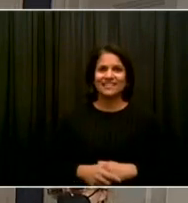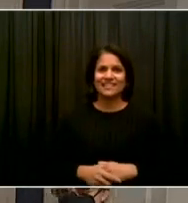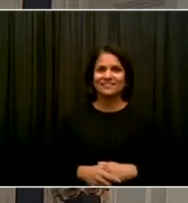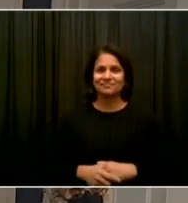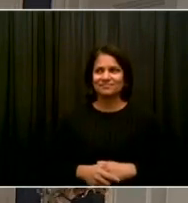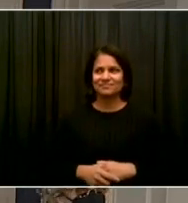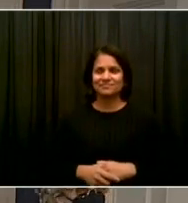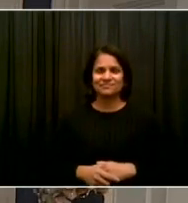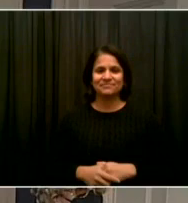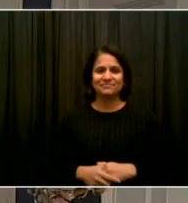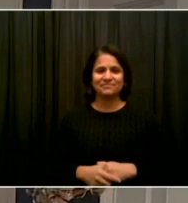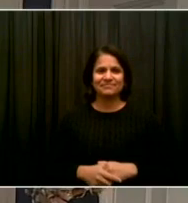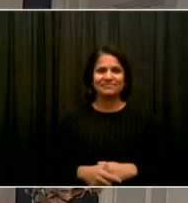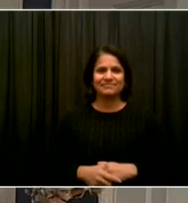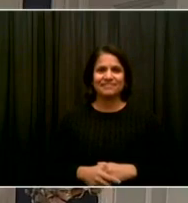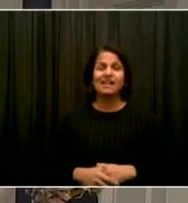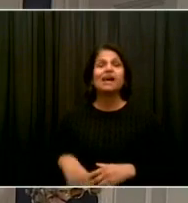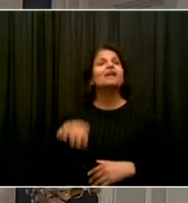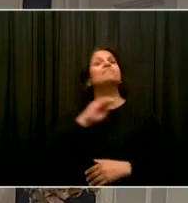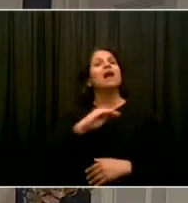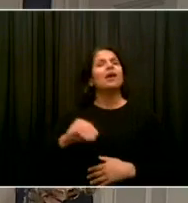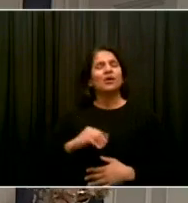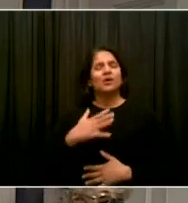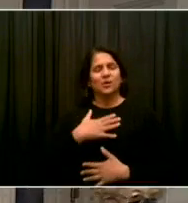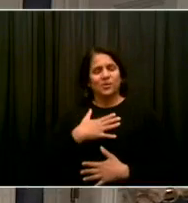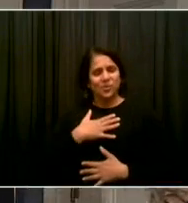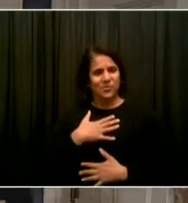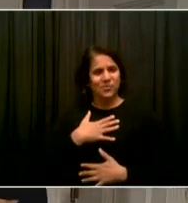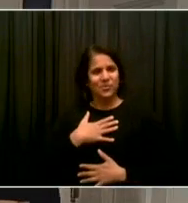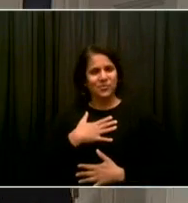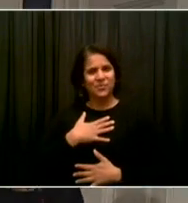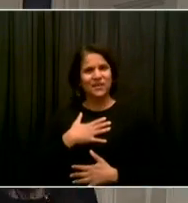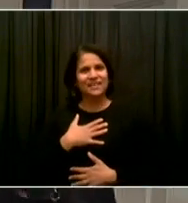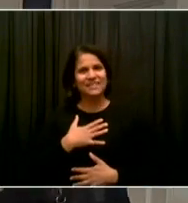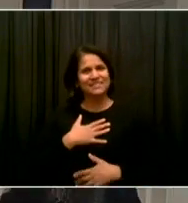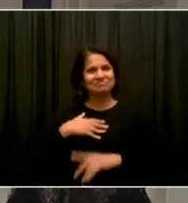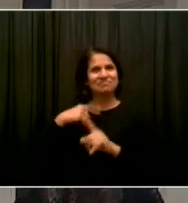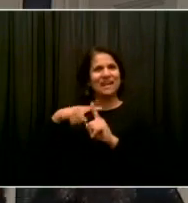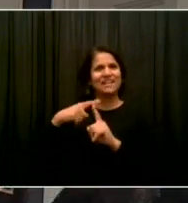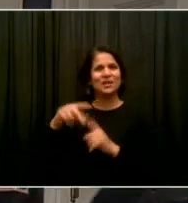All right. Good news in the world, even as we deal with our challenges.